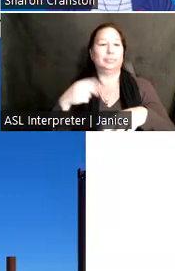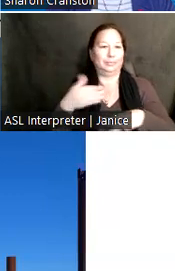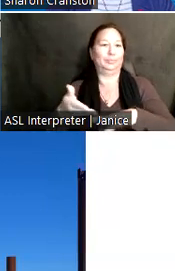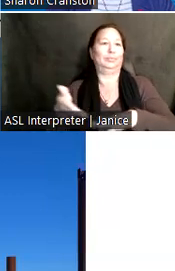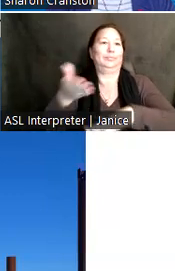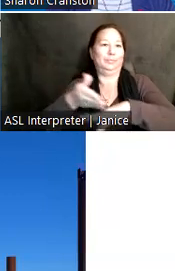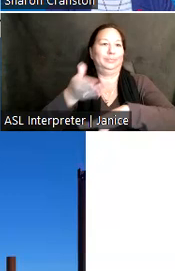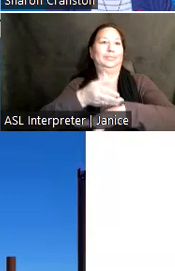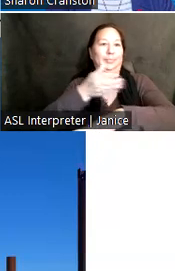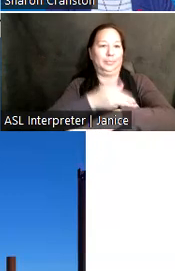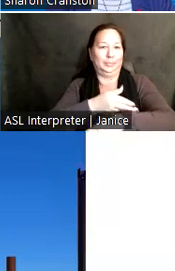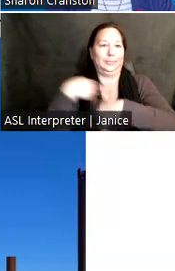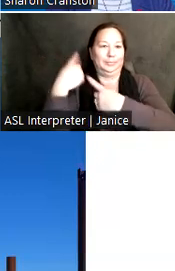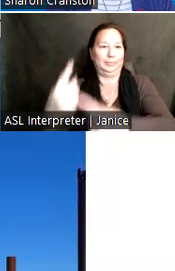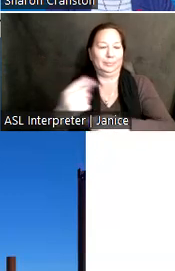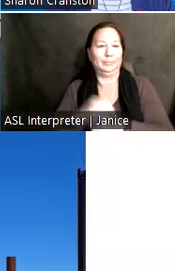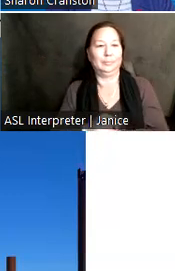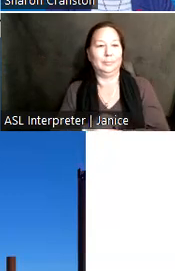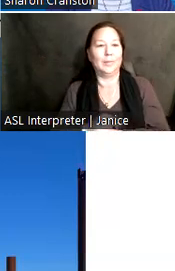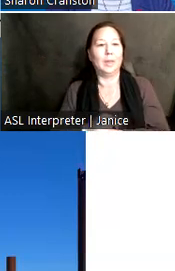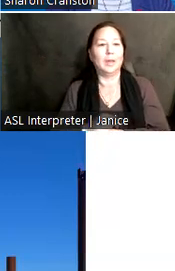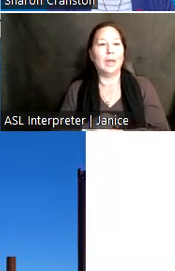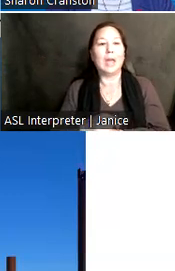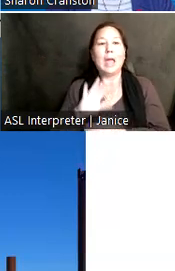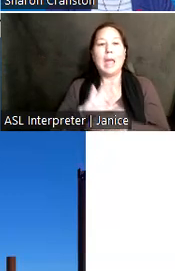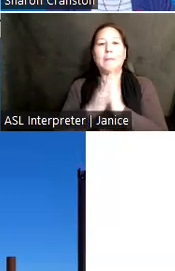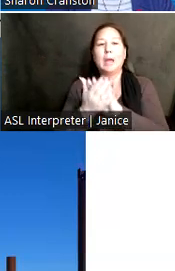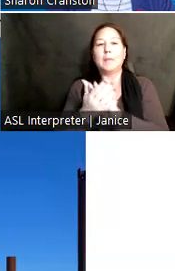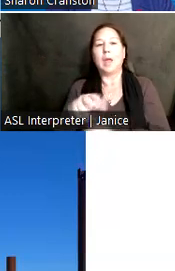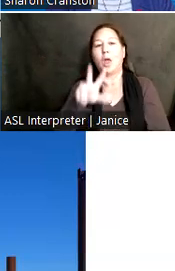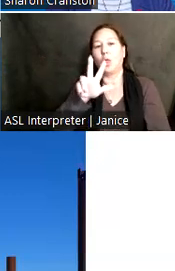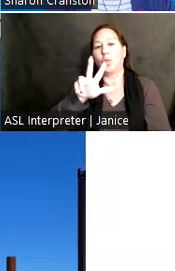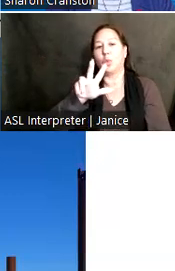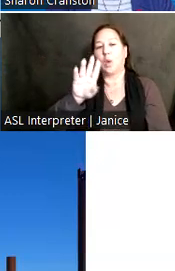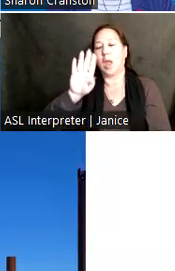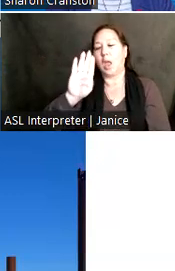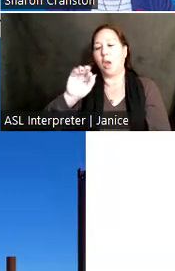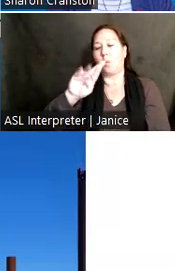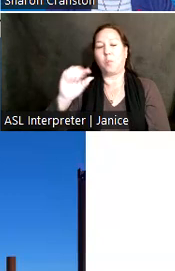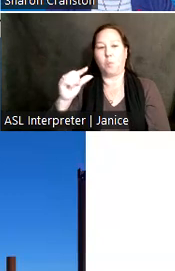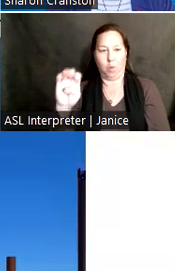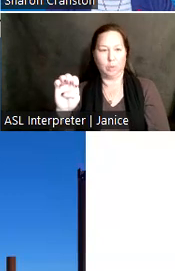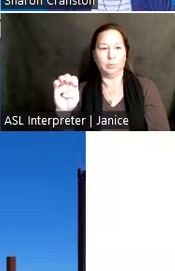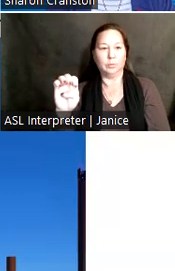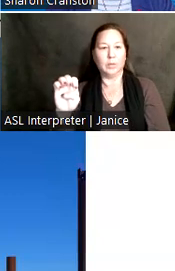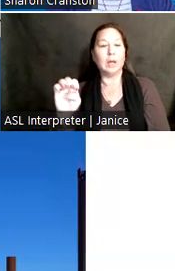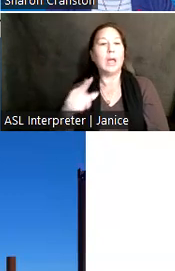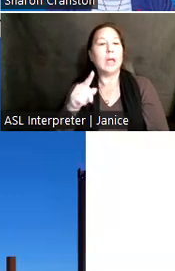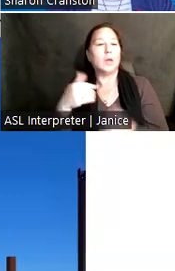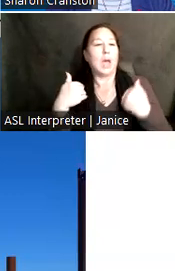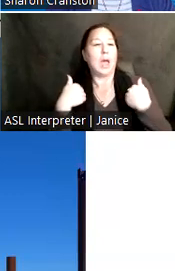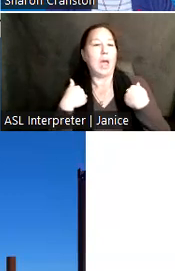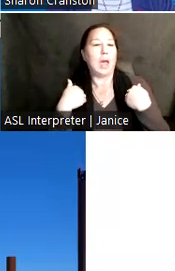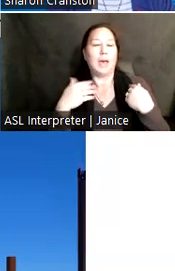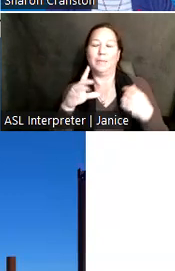changed from a single barge design to a segmented three barge design. We have refined the walkways to be compatible with DCR's use of their